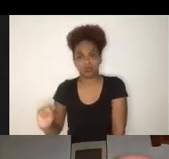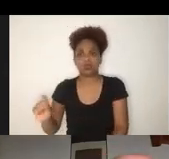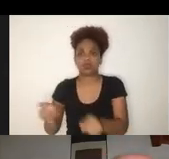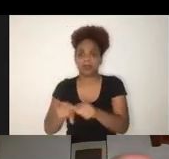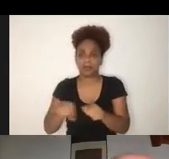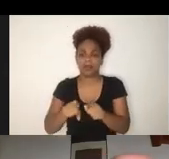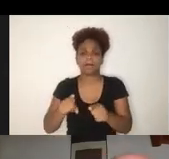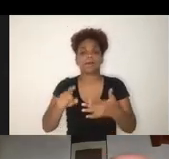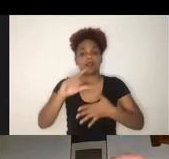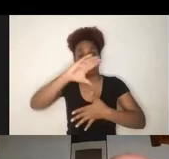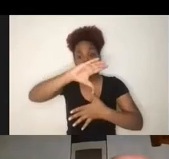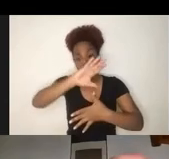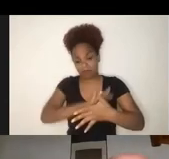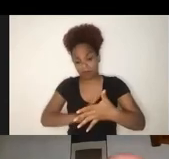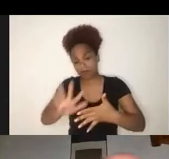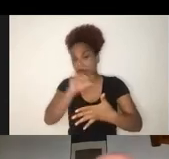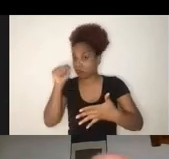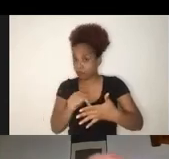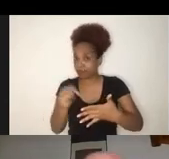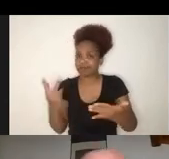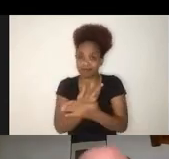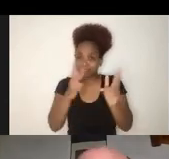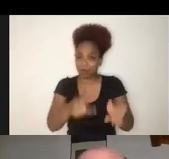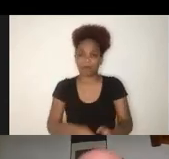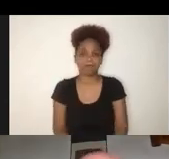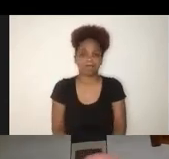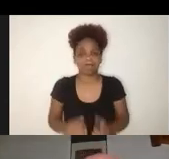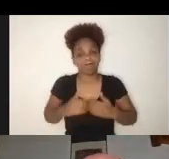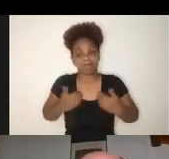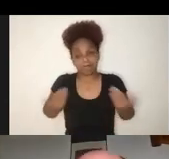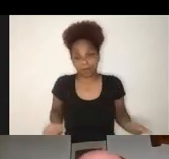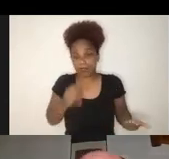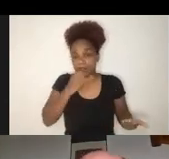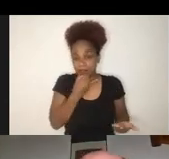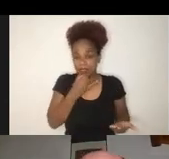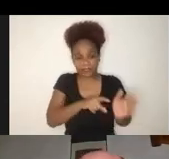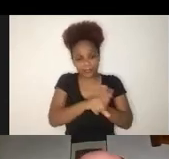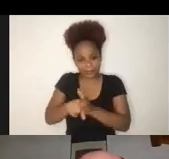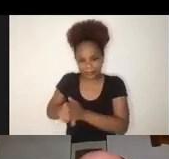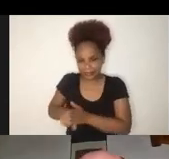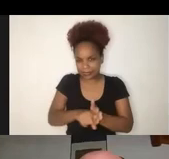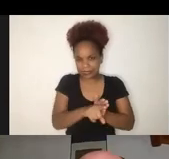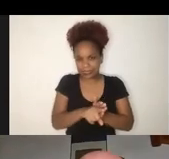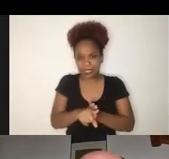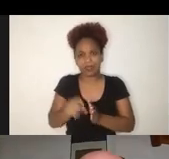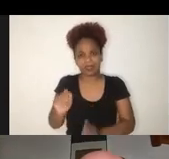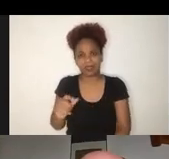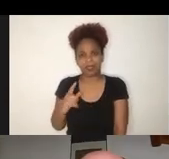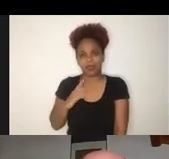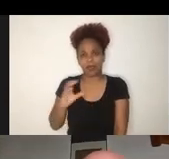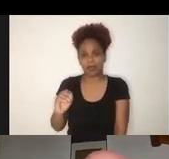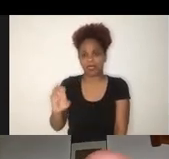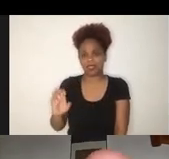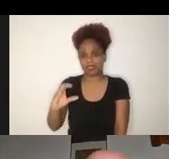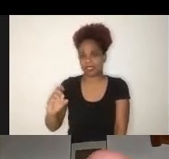Unfortunately, looking at the data that the OECD has, and especially the data from PISA 2018,